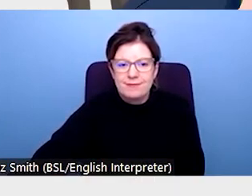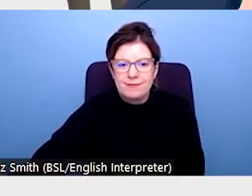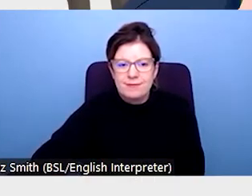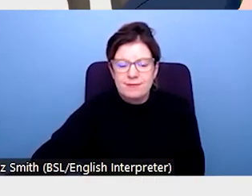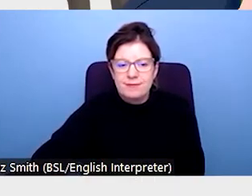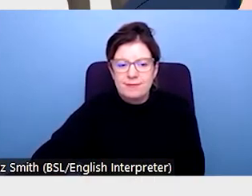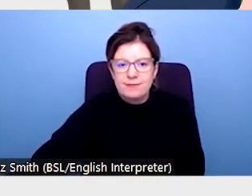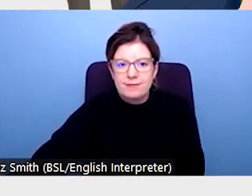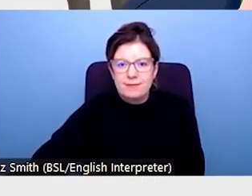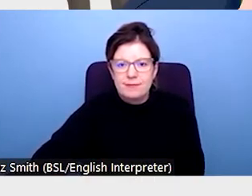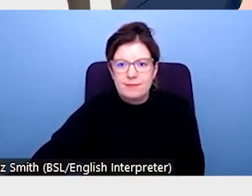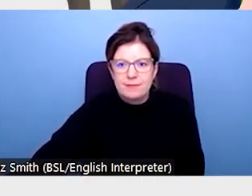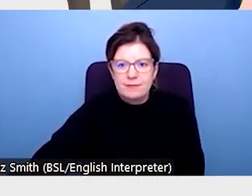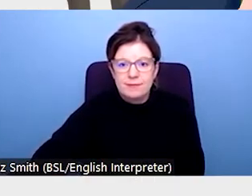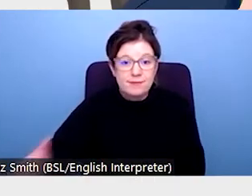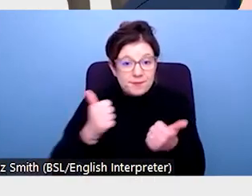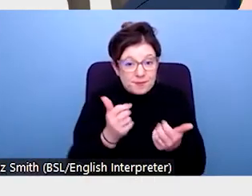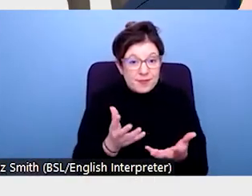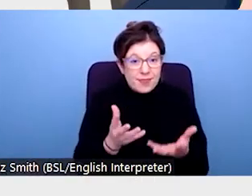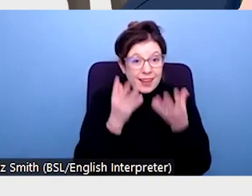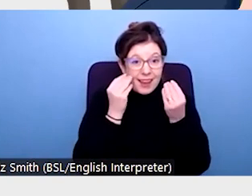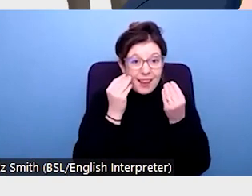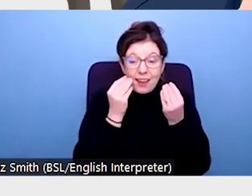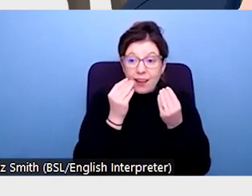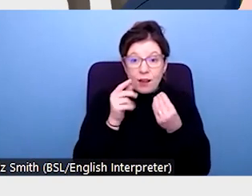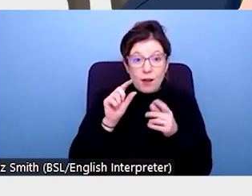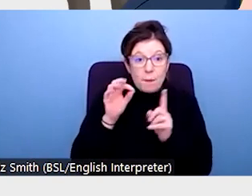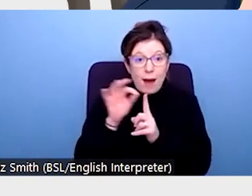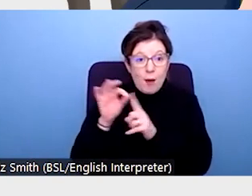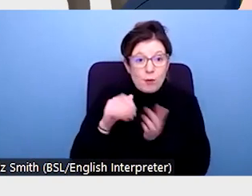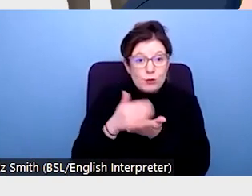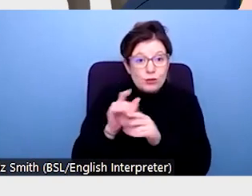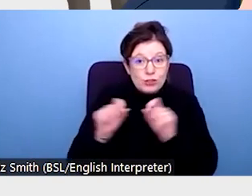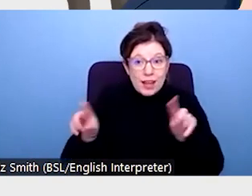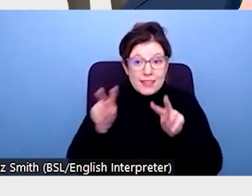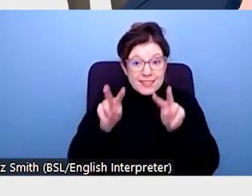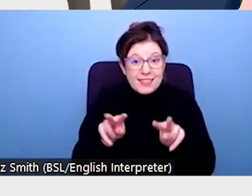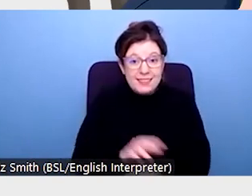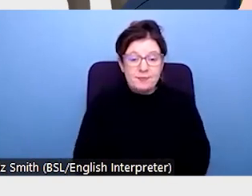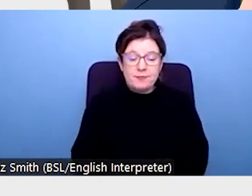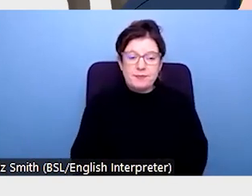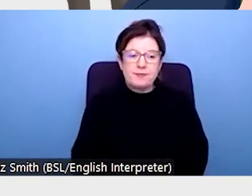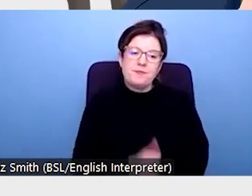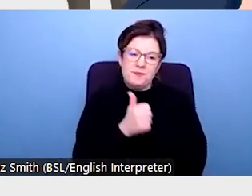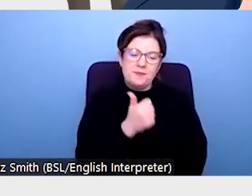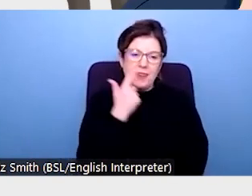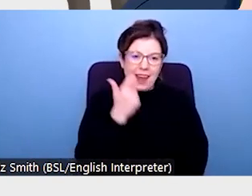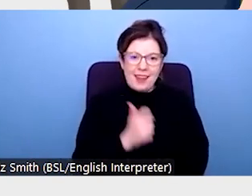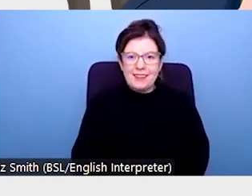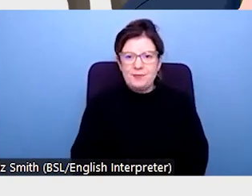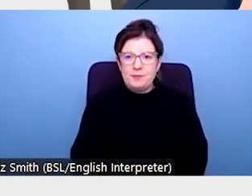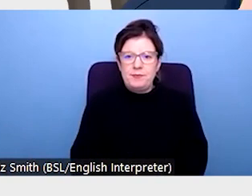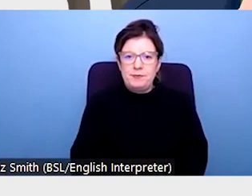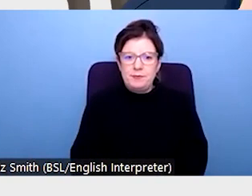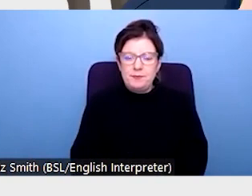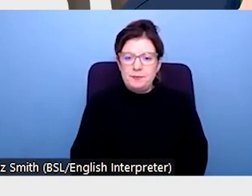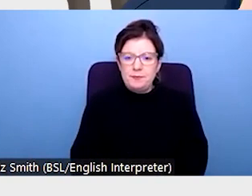Thank you. Can you all hear me and see the presentation? Yes, we can hear you and we can see the presentation.